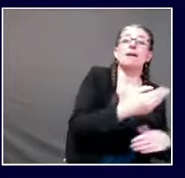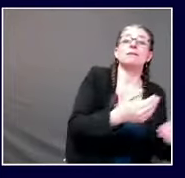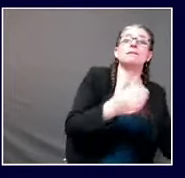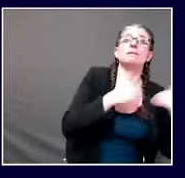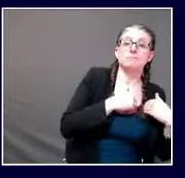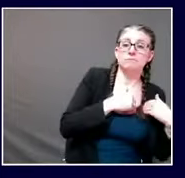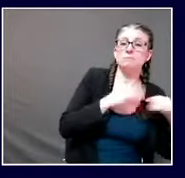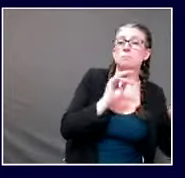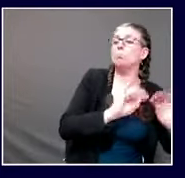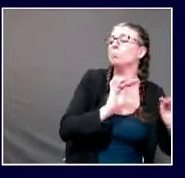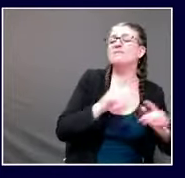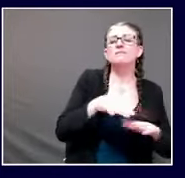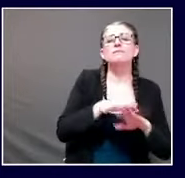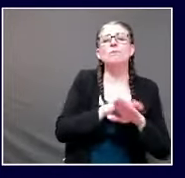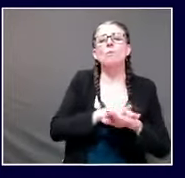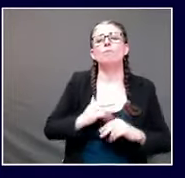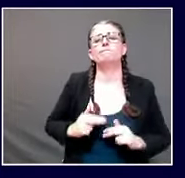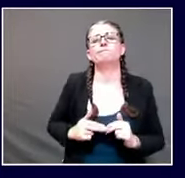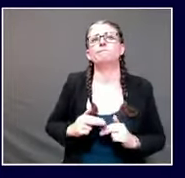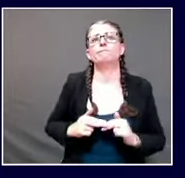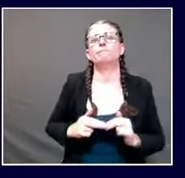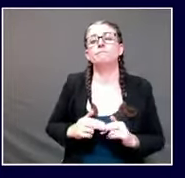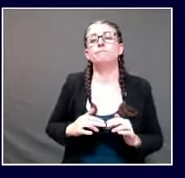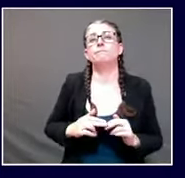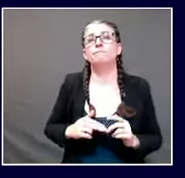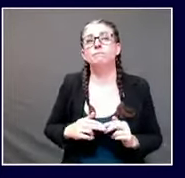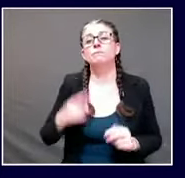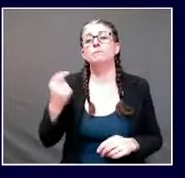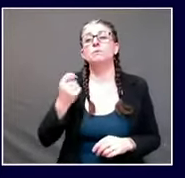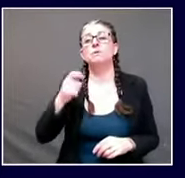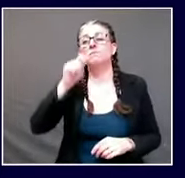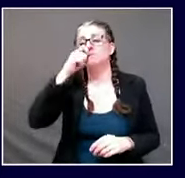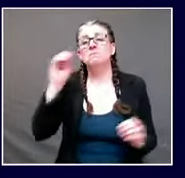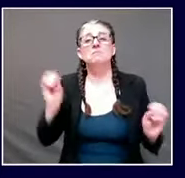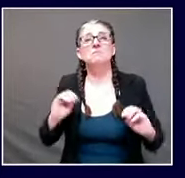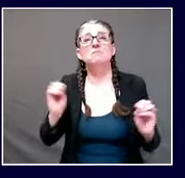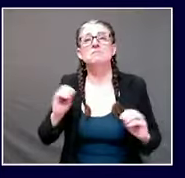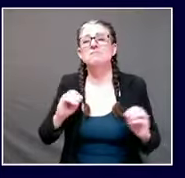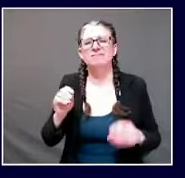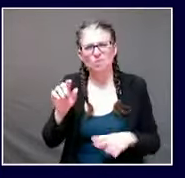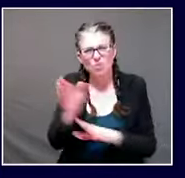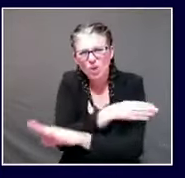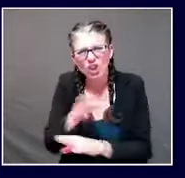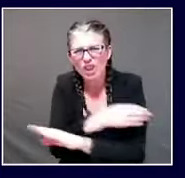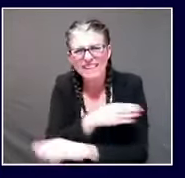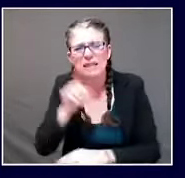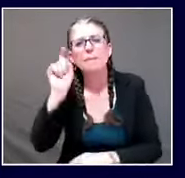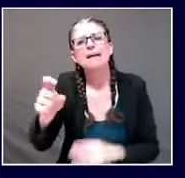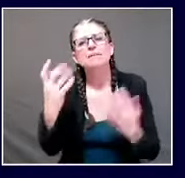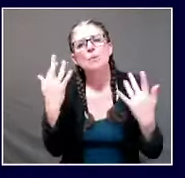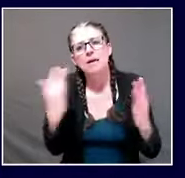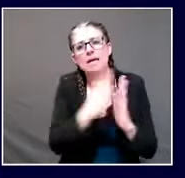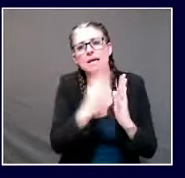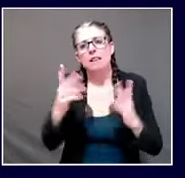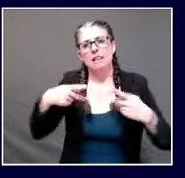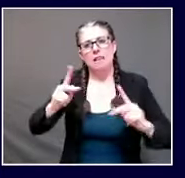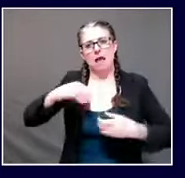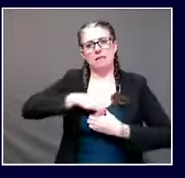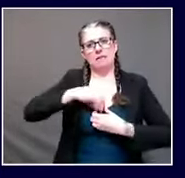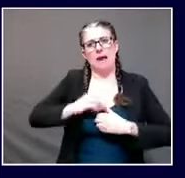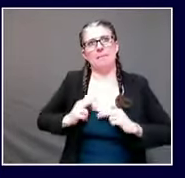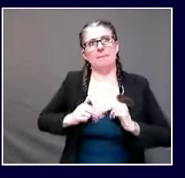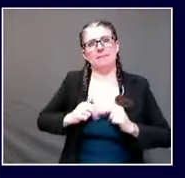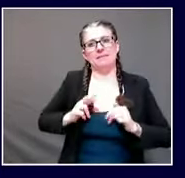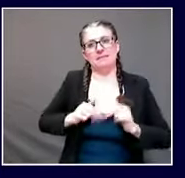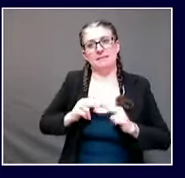thanksgiving to you all thanks a lot eric and i'm gonna round out the afternoon by handing things over to patrick whittle